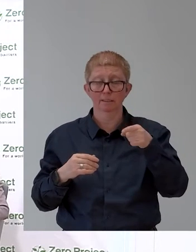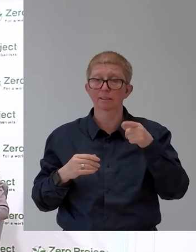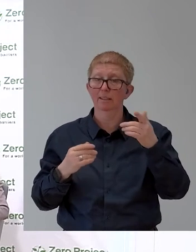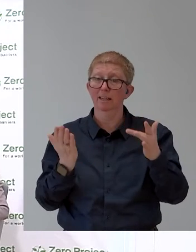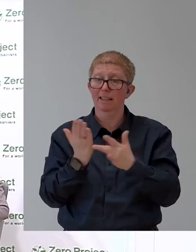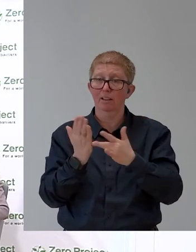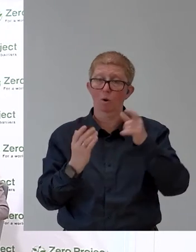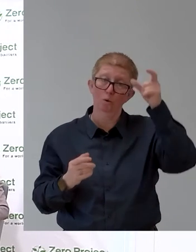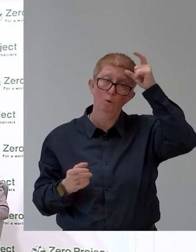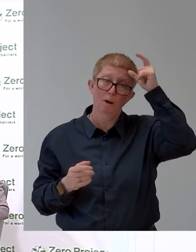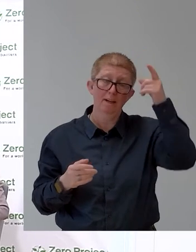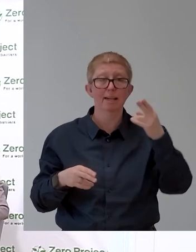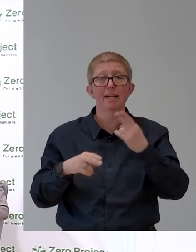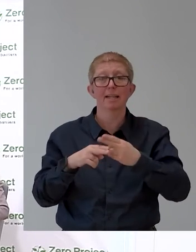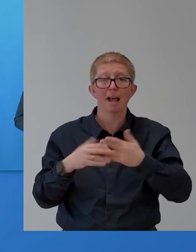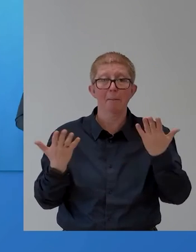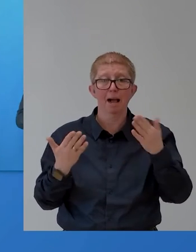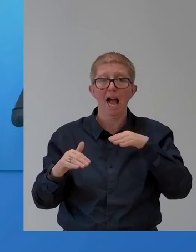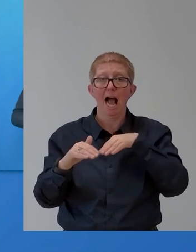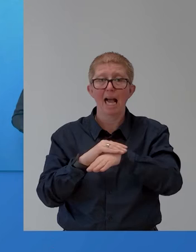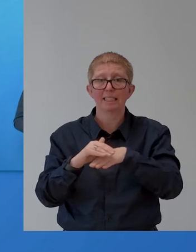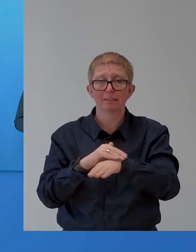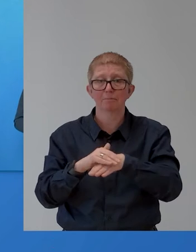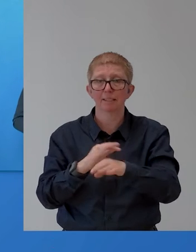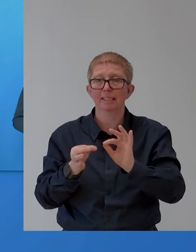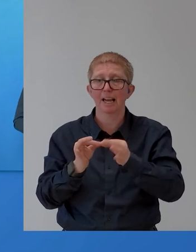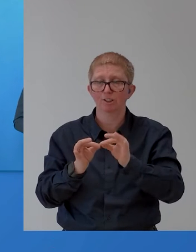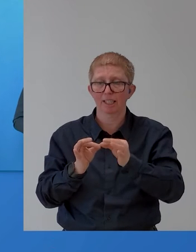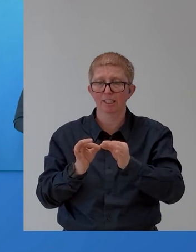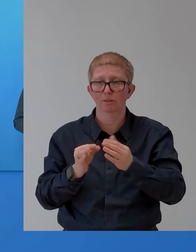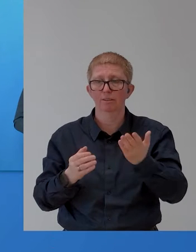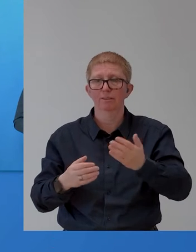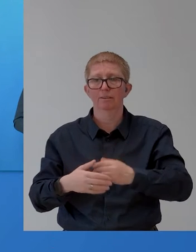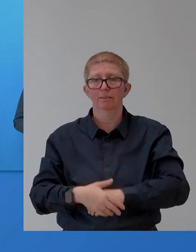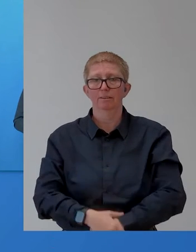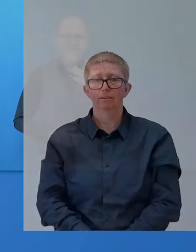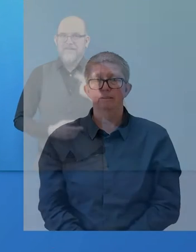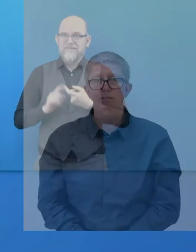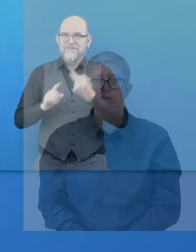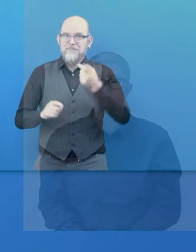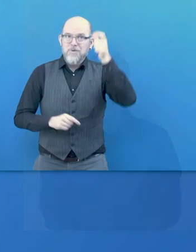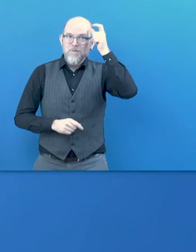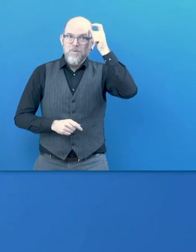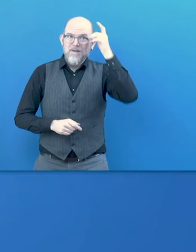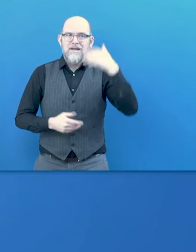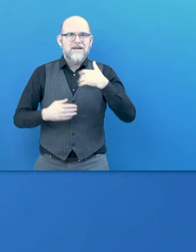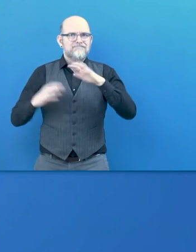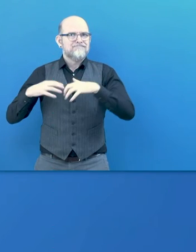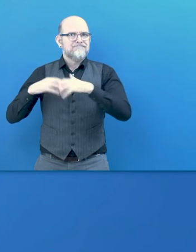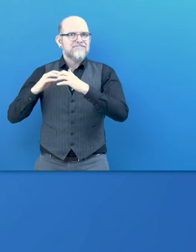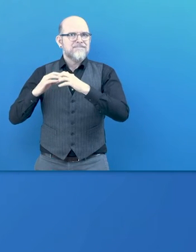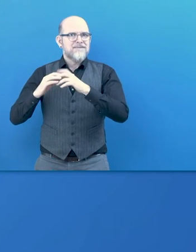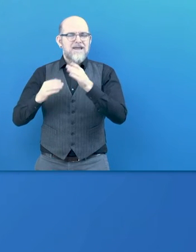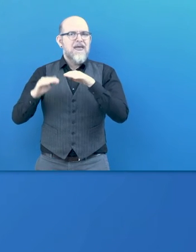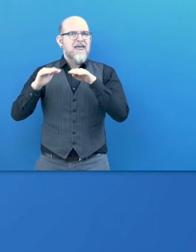Translation. I am Özel Çelik, I am from Turkey. I am co-founder of Accessibility Translation.